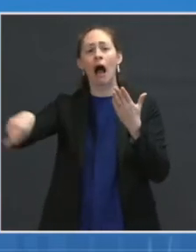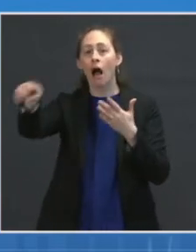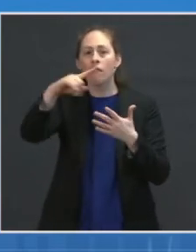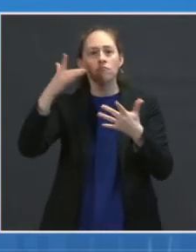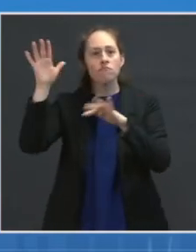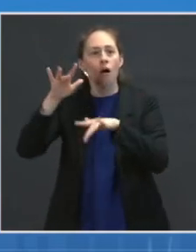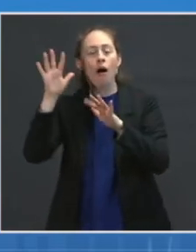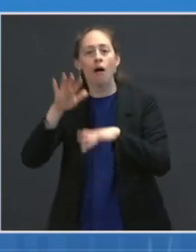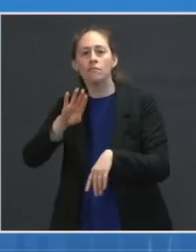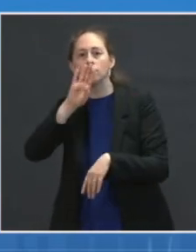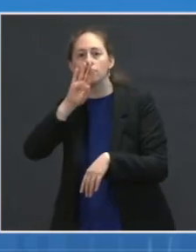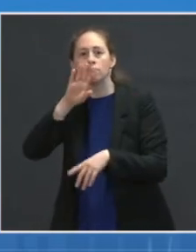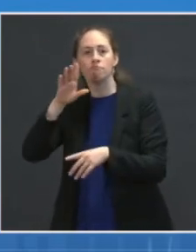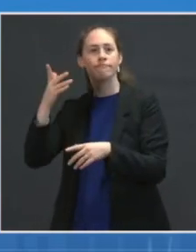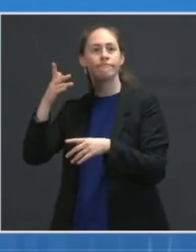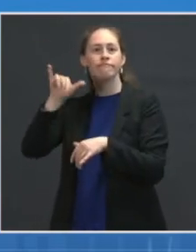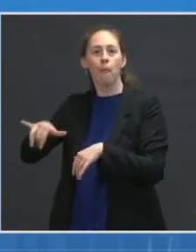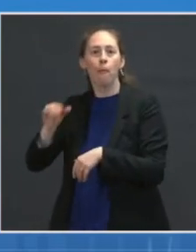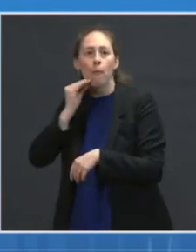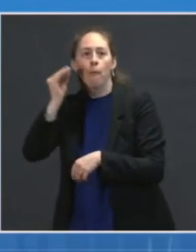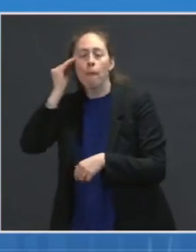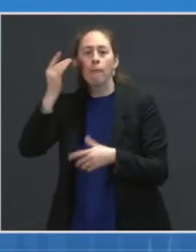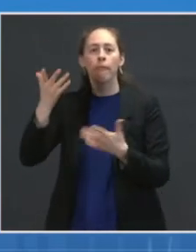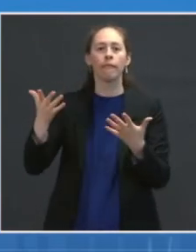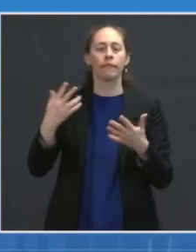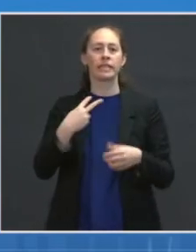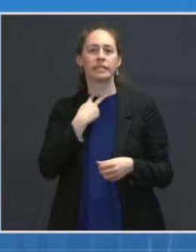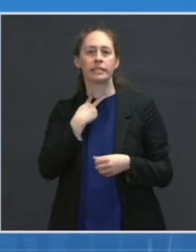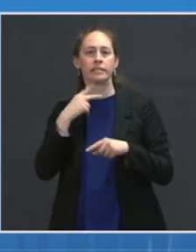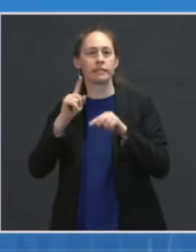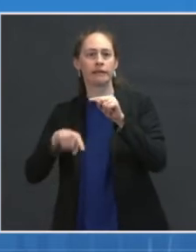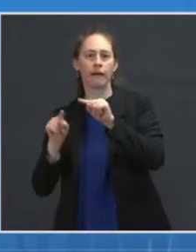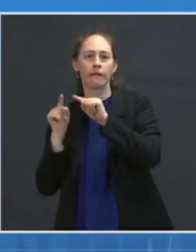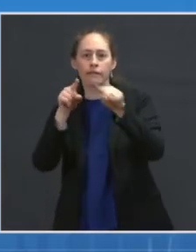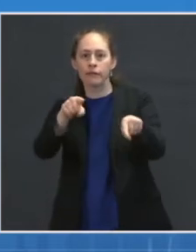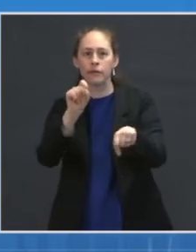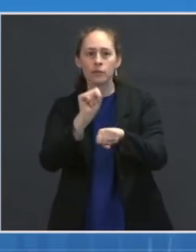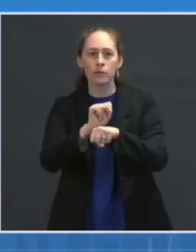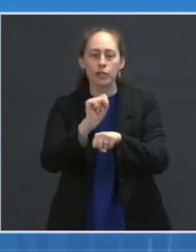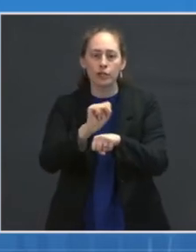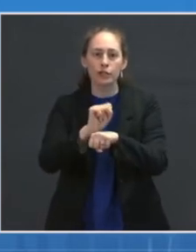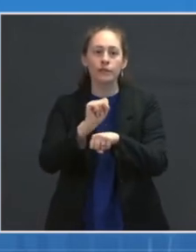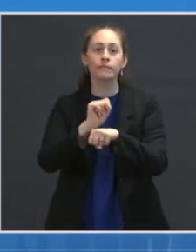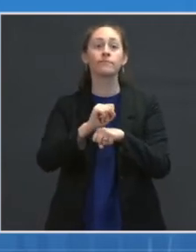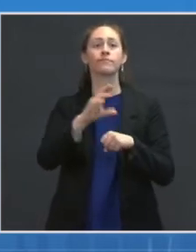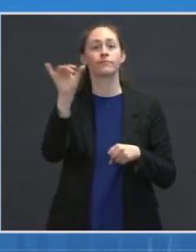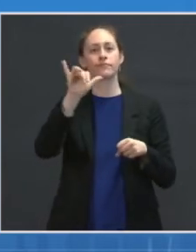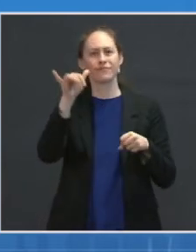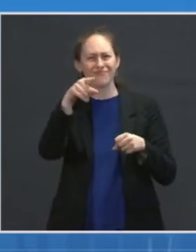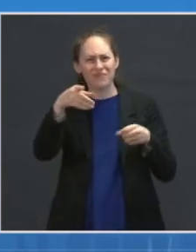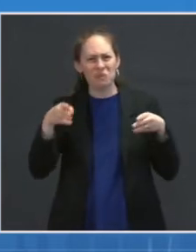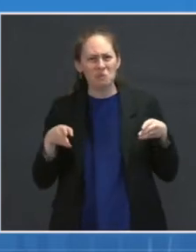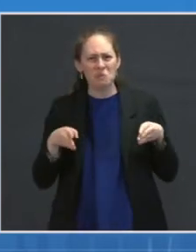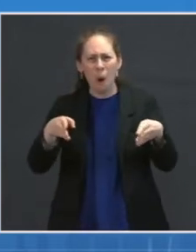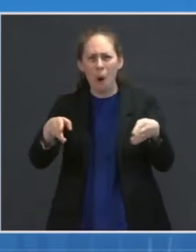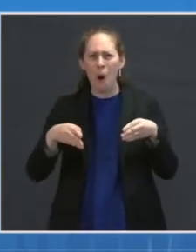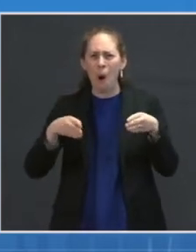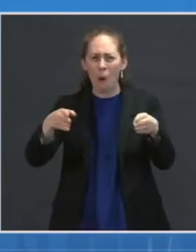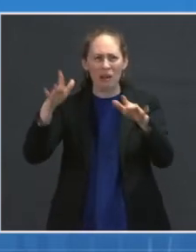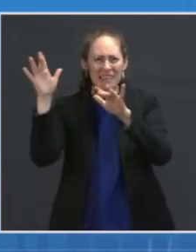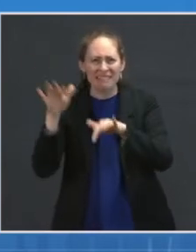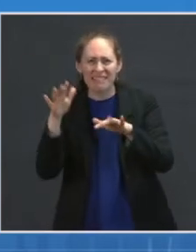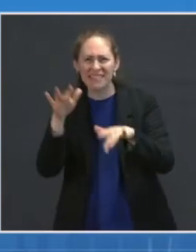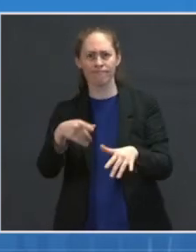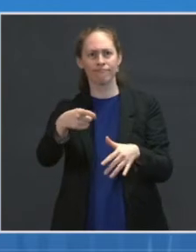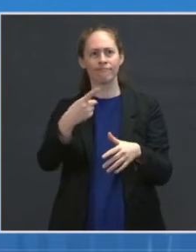and the required diluent. Second, road closures have held up delivery of vaccines at different